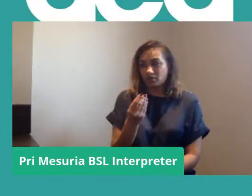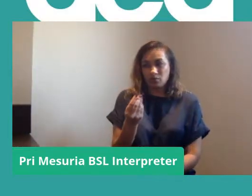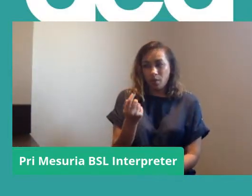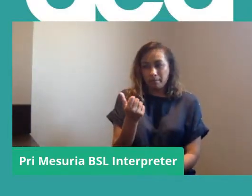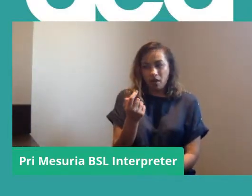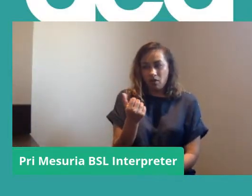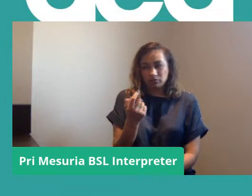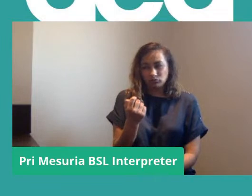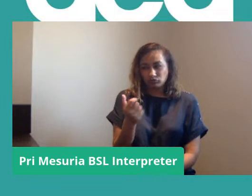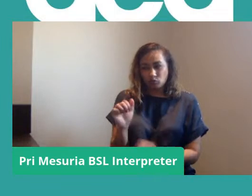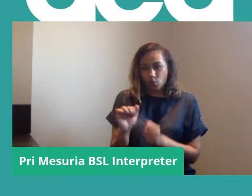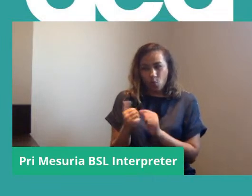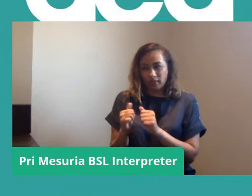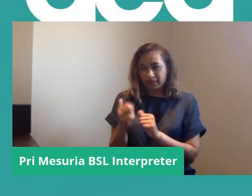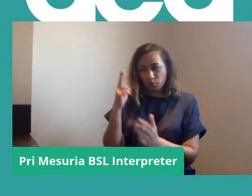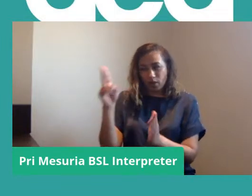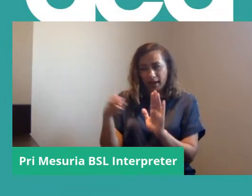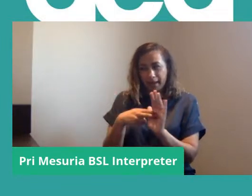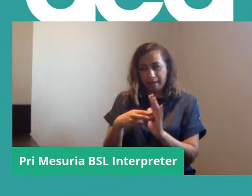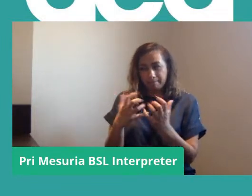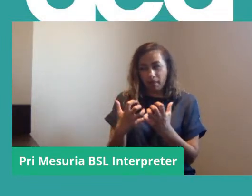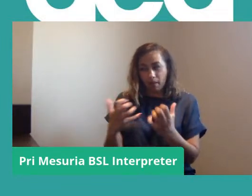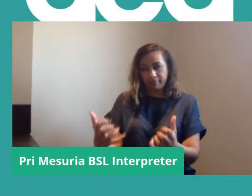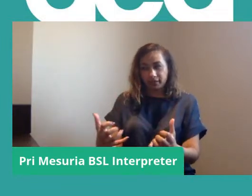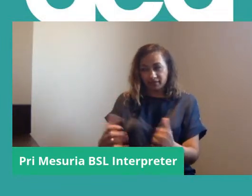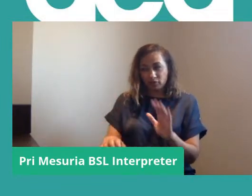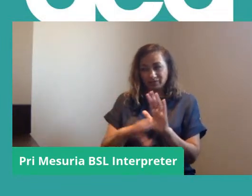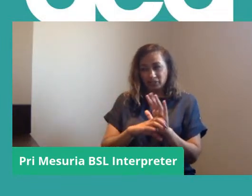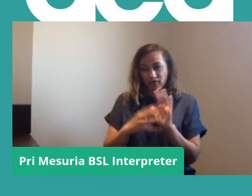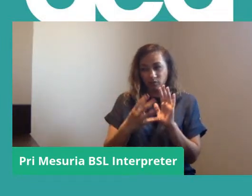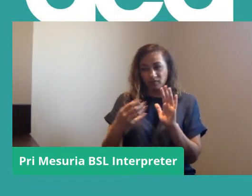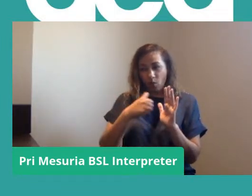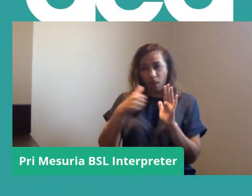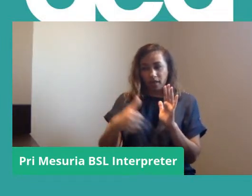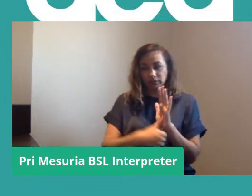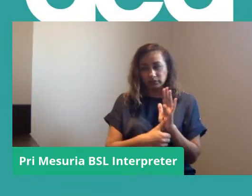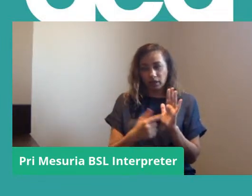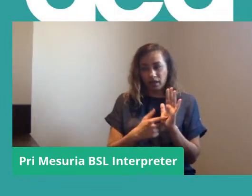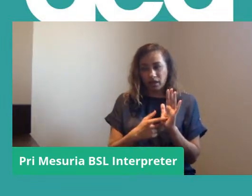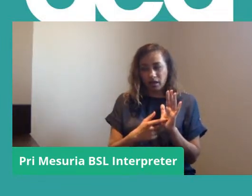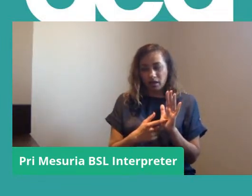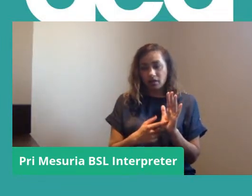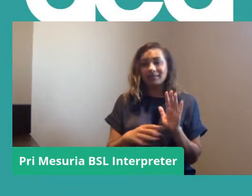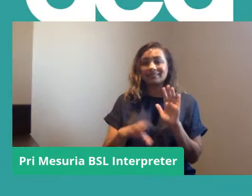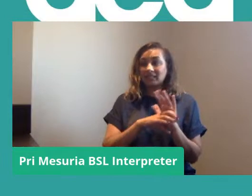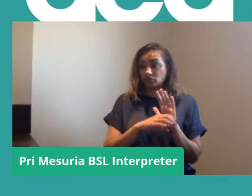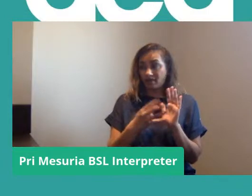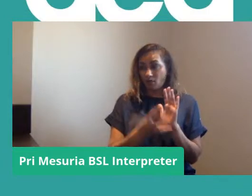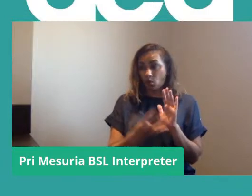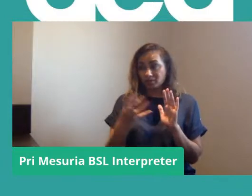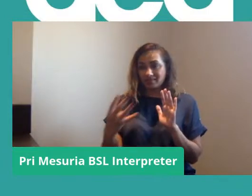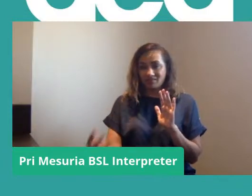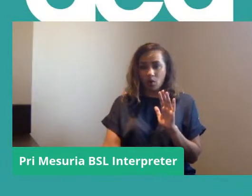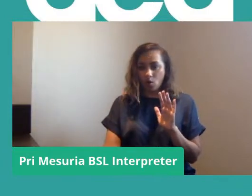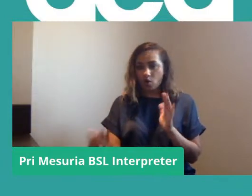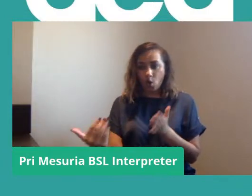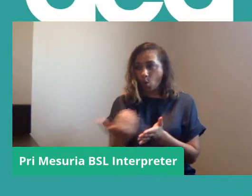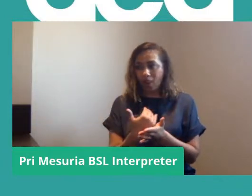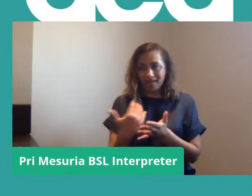very small number of her colleagues had put their name publicly to the section 44 letter so section 44 was not collective